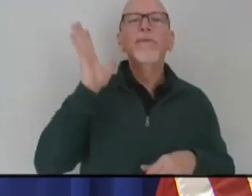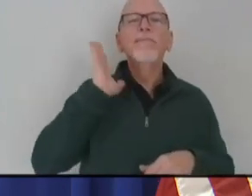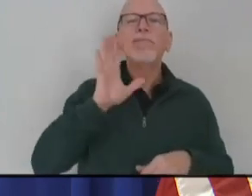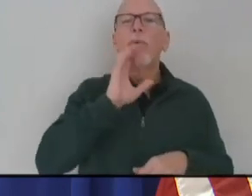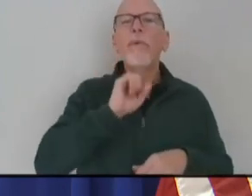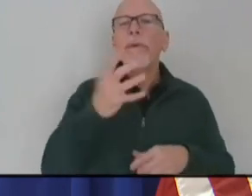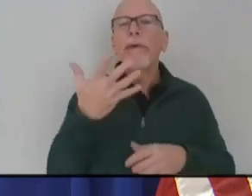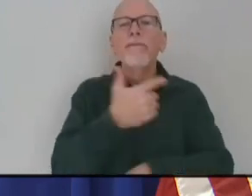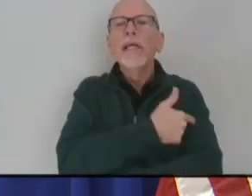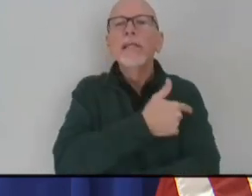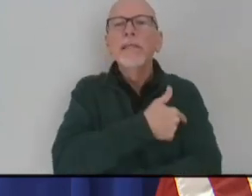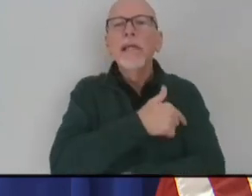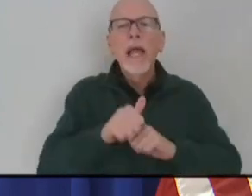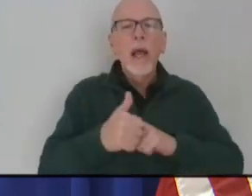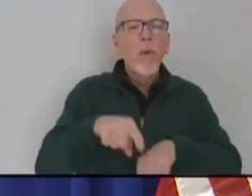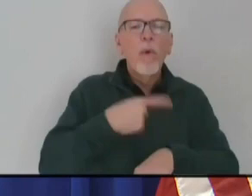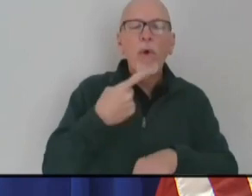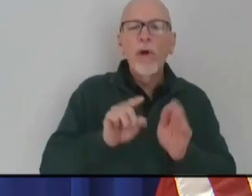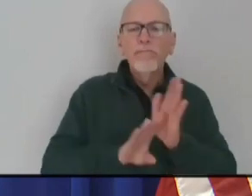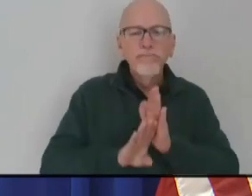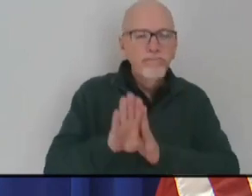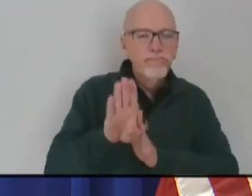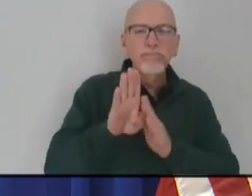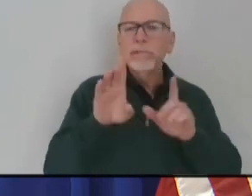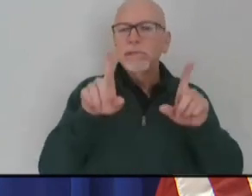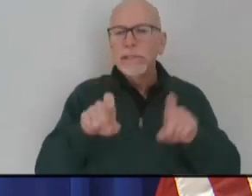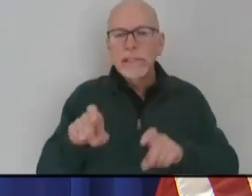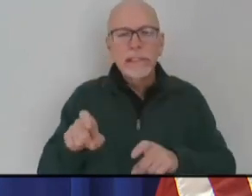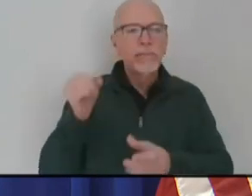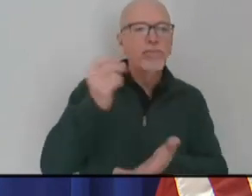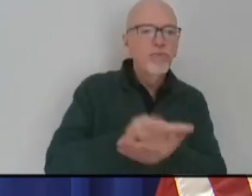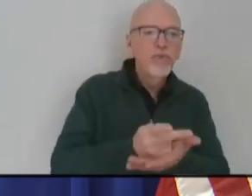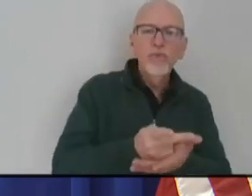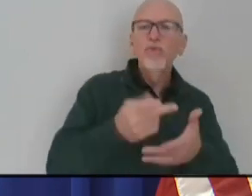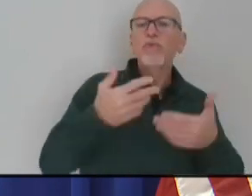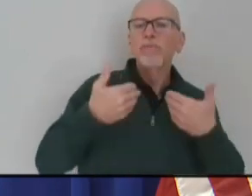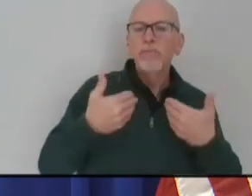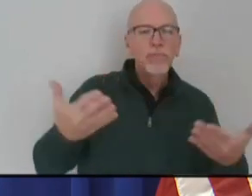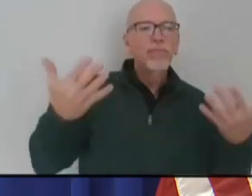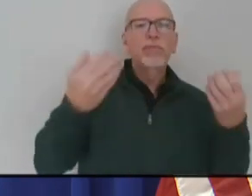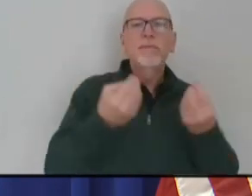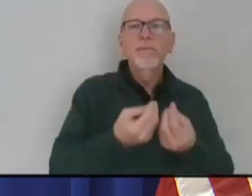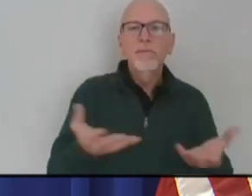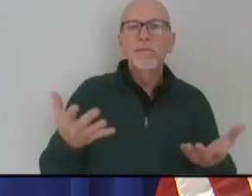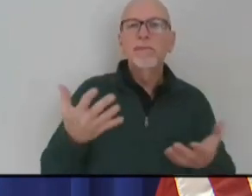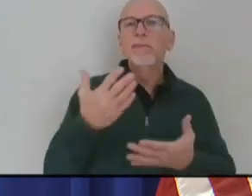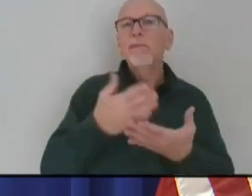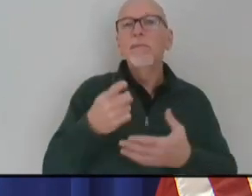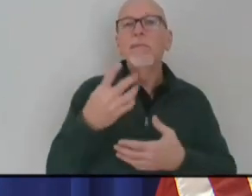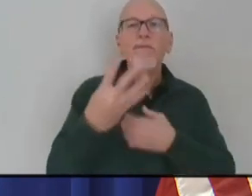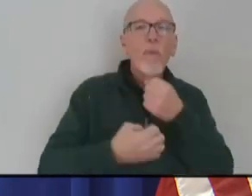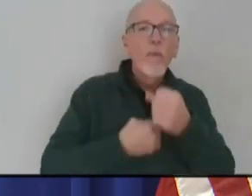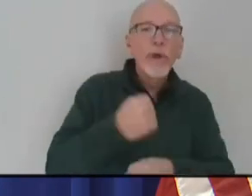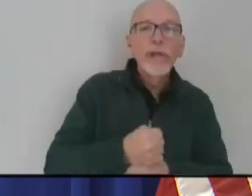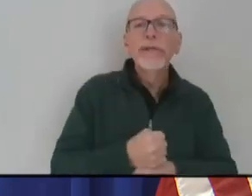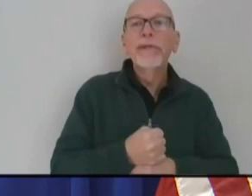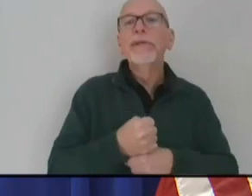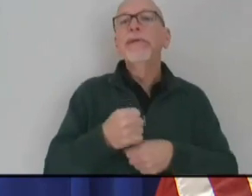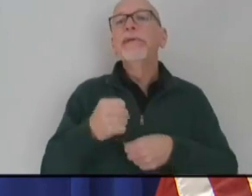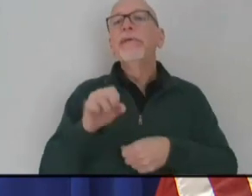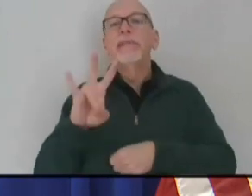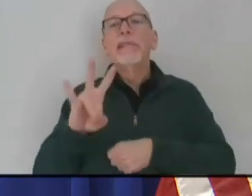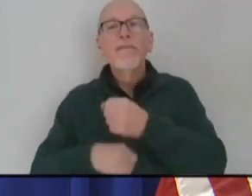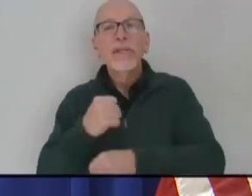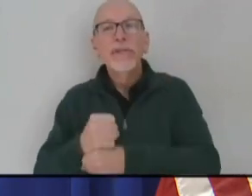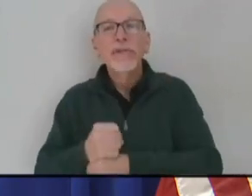to be developed, approved, and deployed, and it's four years for mumps and seven years for polio and